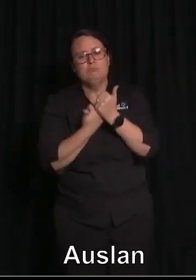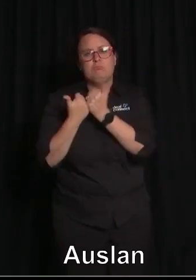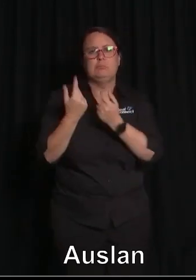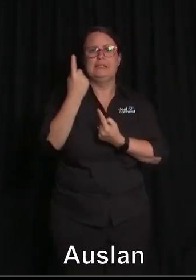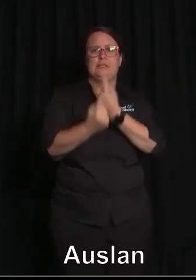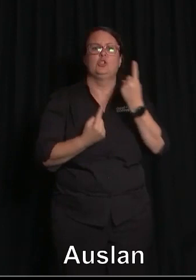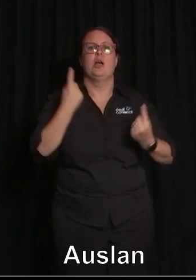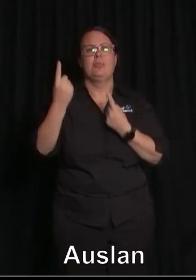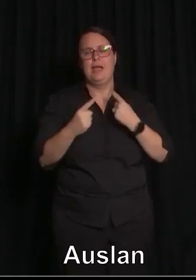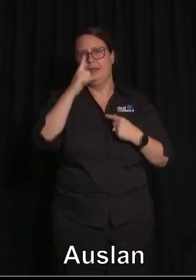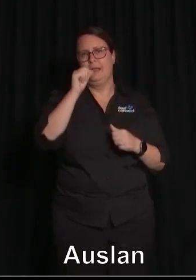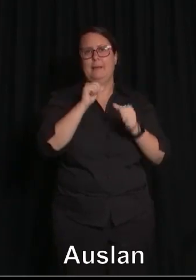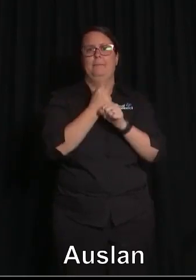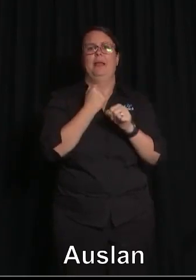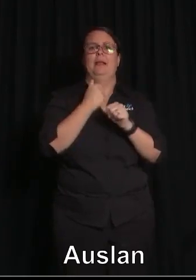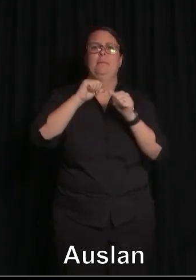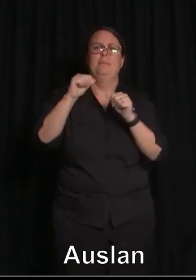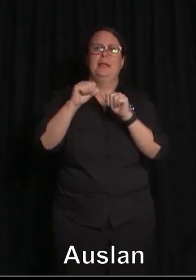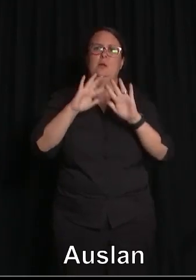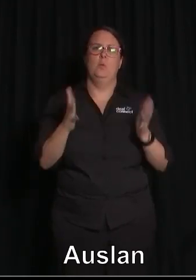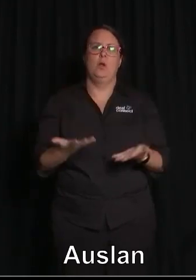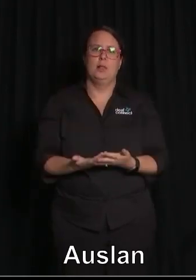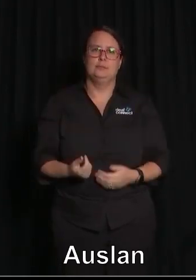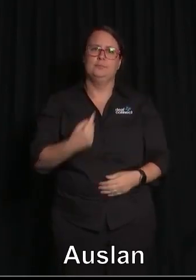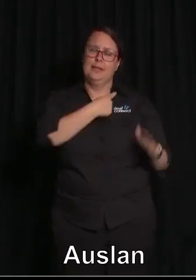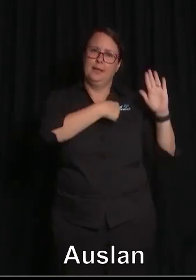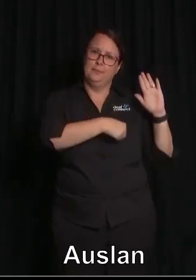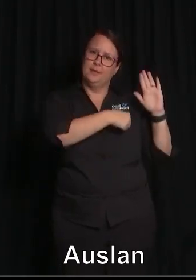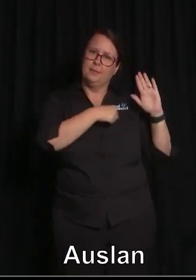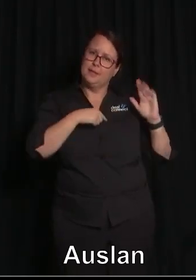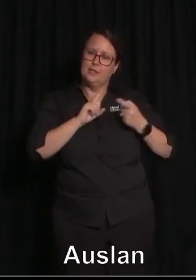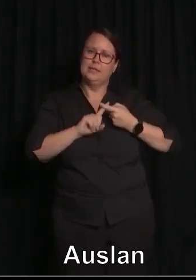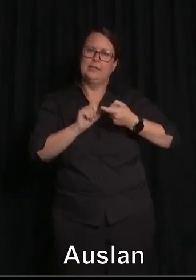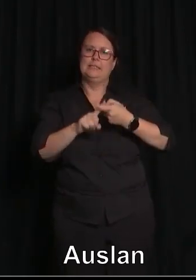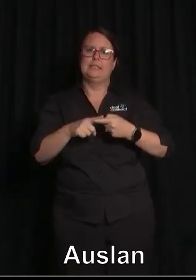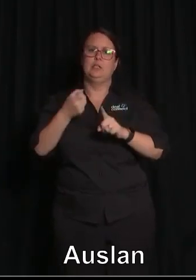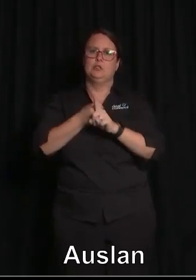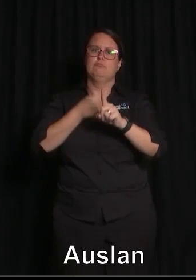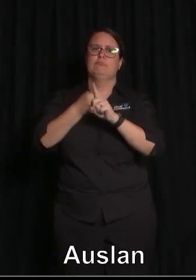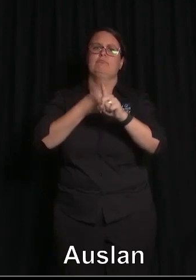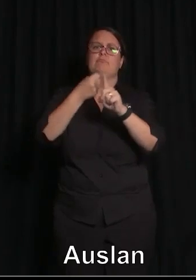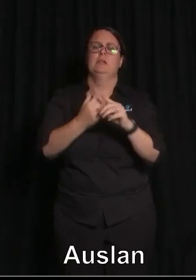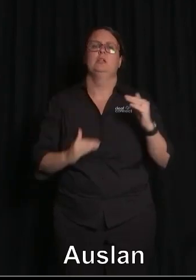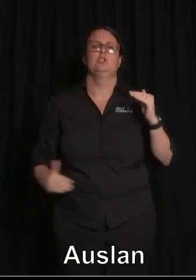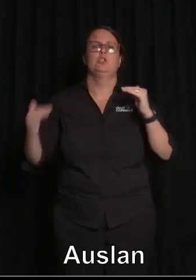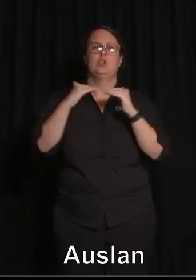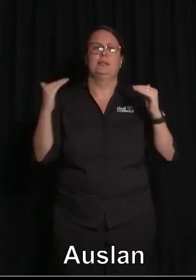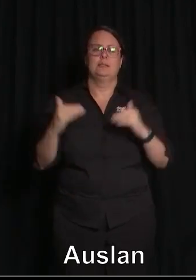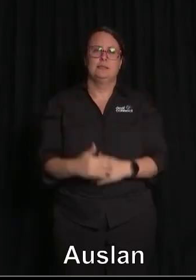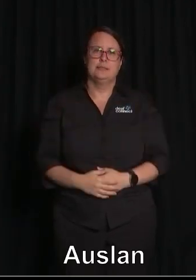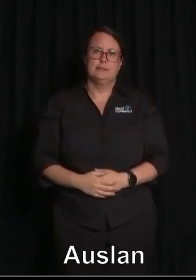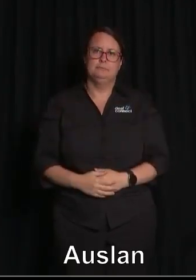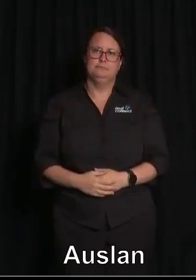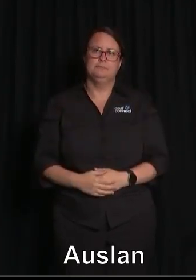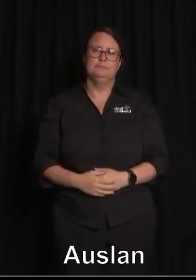and I'm committed with you while I'm here to work to continue the progress towards tolerance and justice. I'm excited